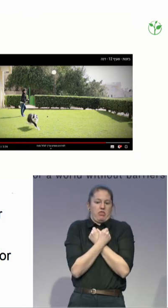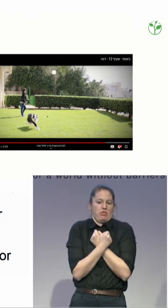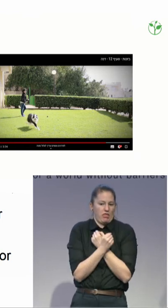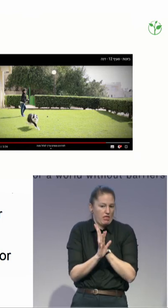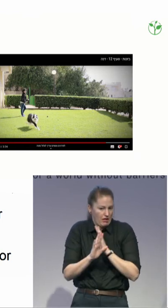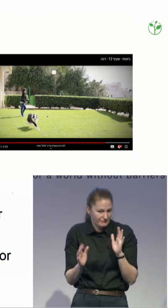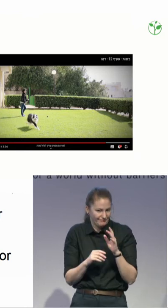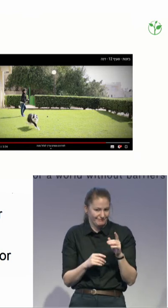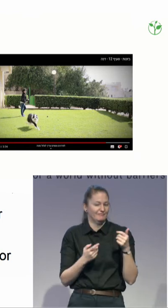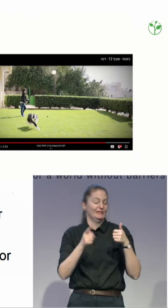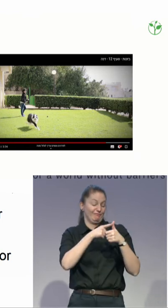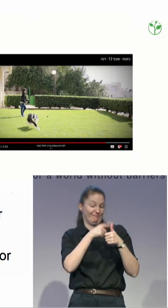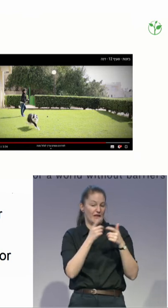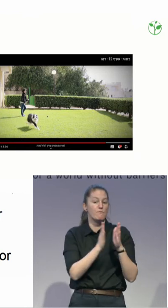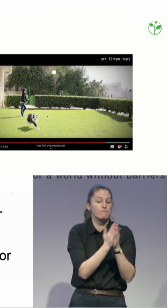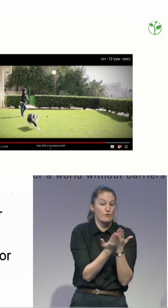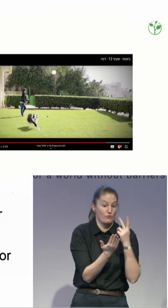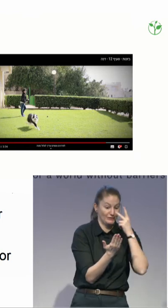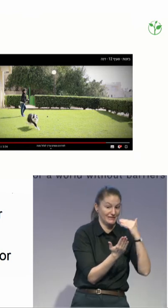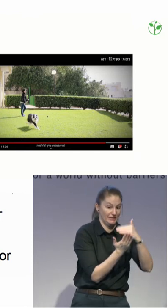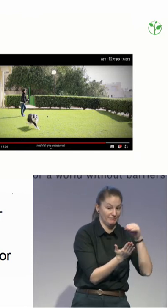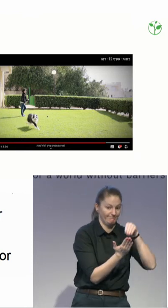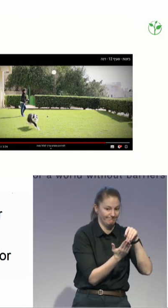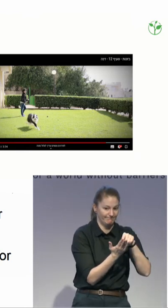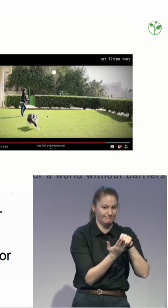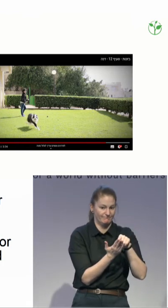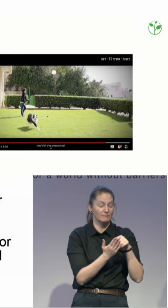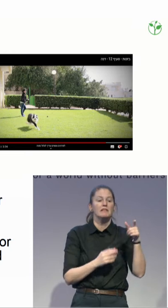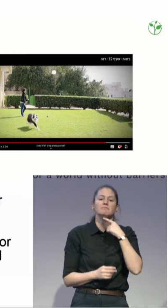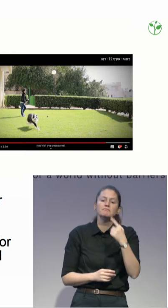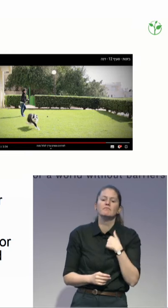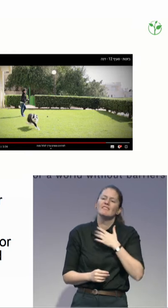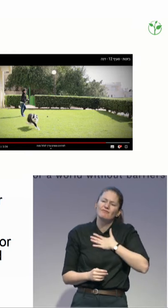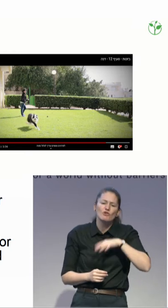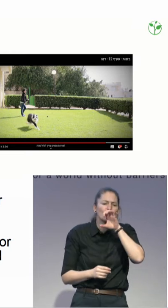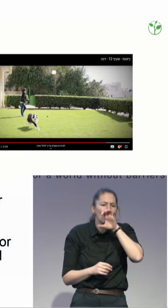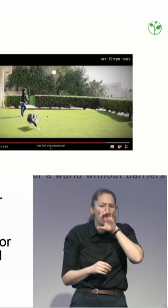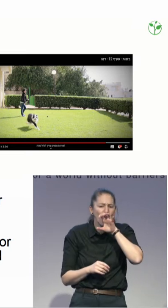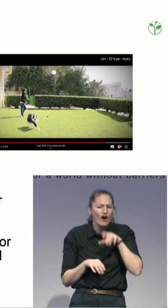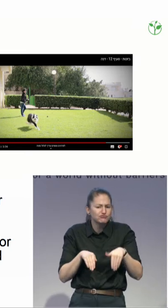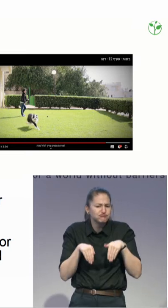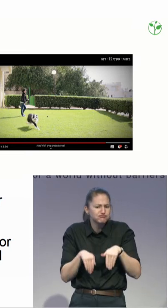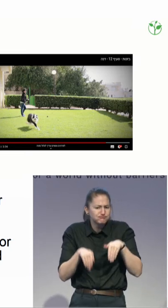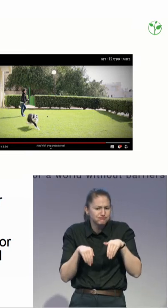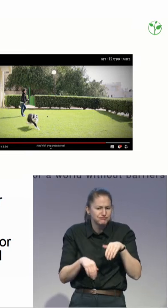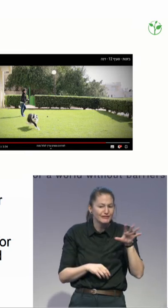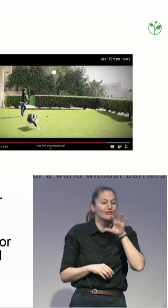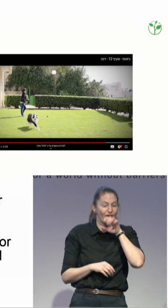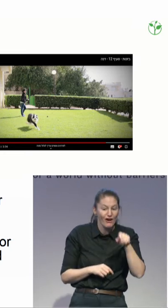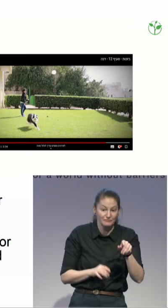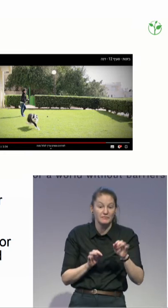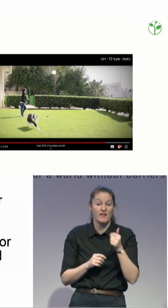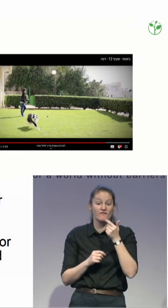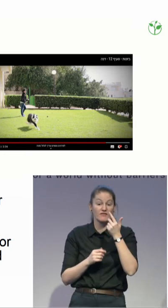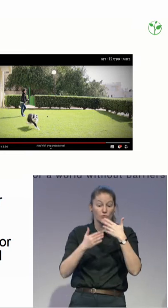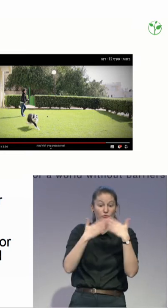is that she wanted a dog. And she actually had a dog for a few days. And then her guardians took the dog away and said,